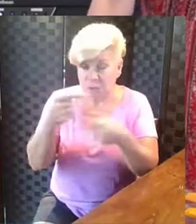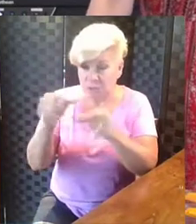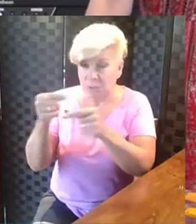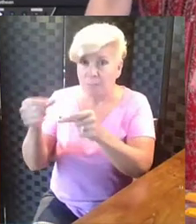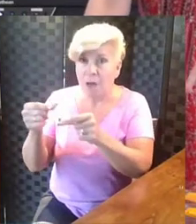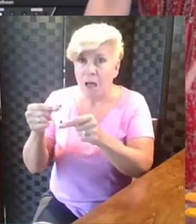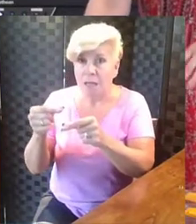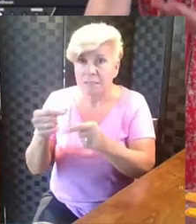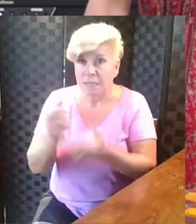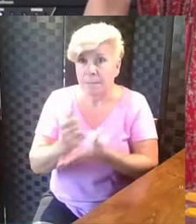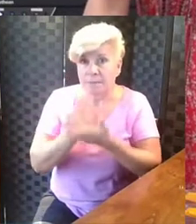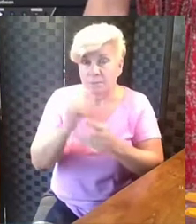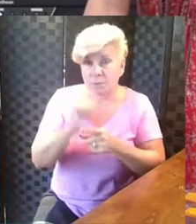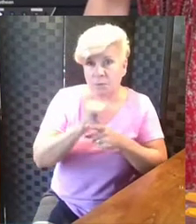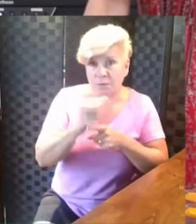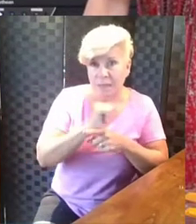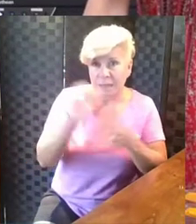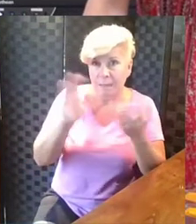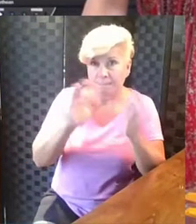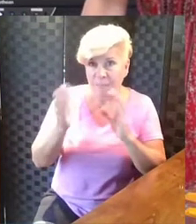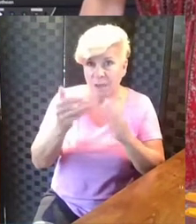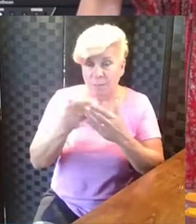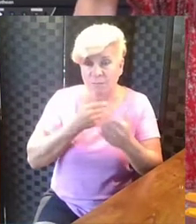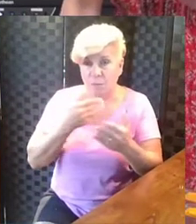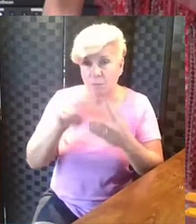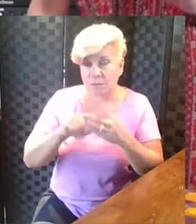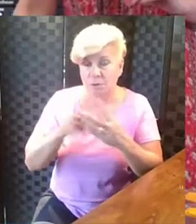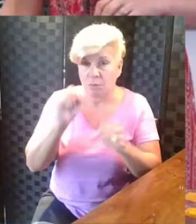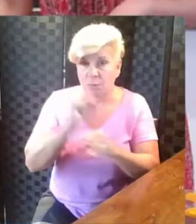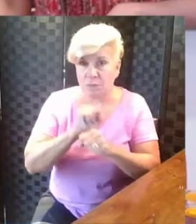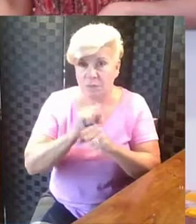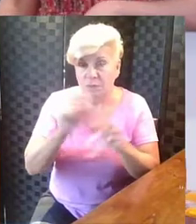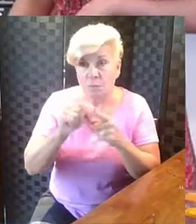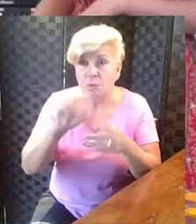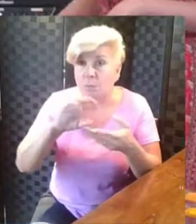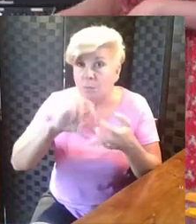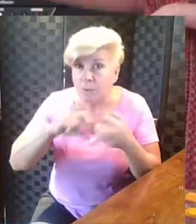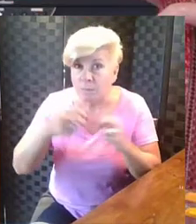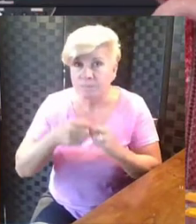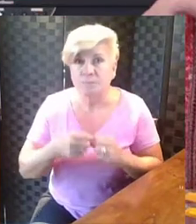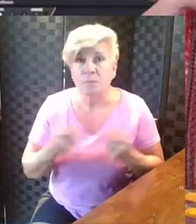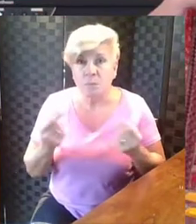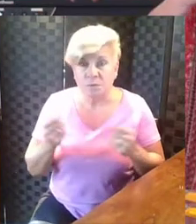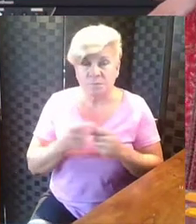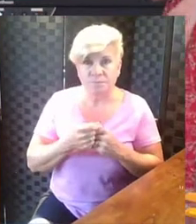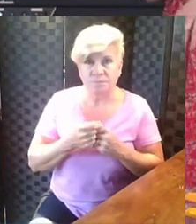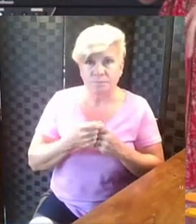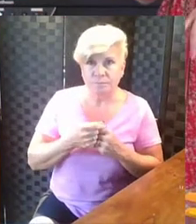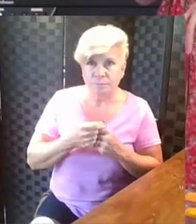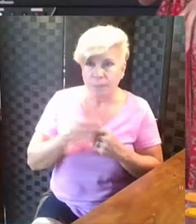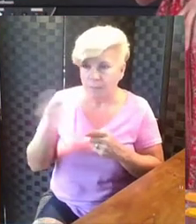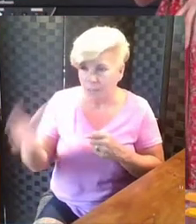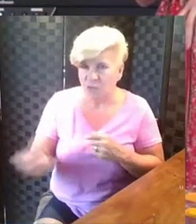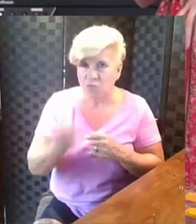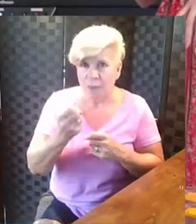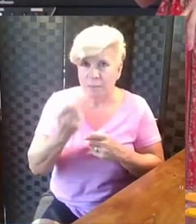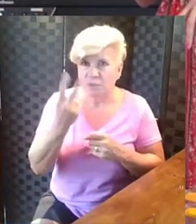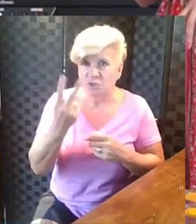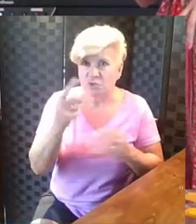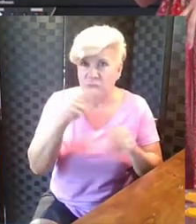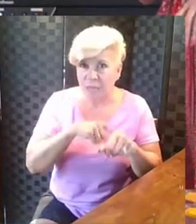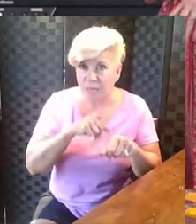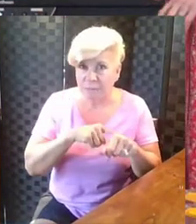What I'm going to do is I'm going going to grab these blocks two